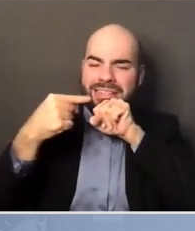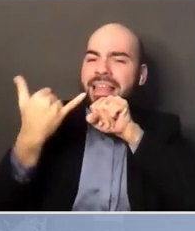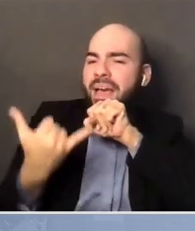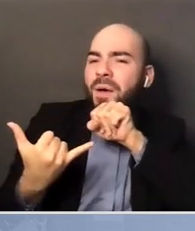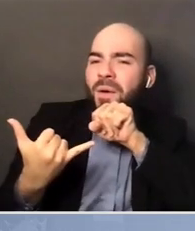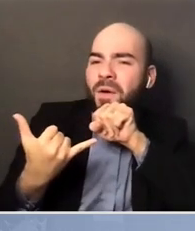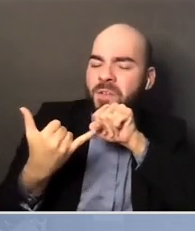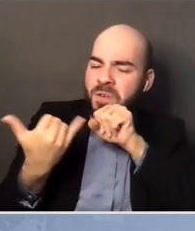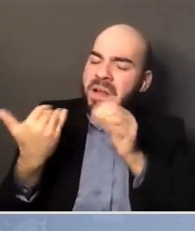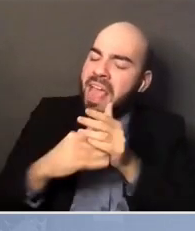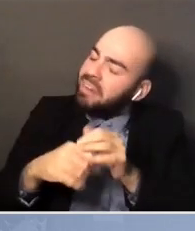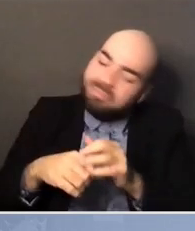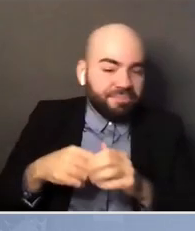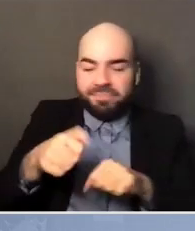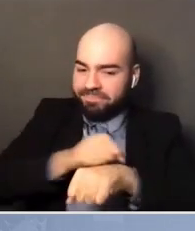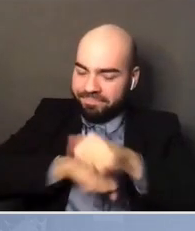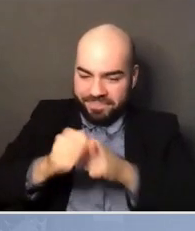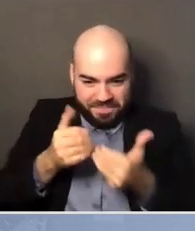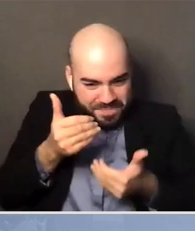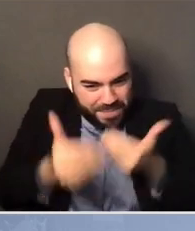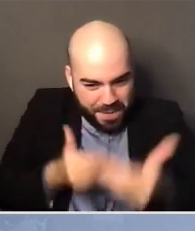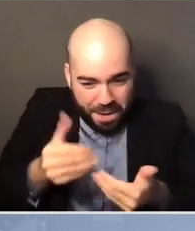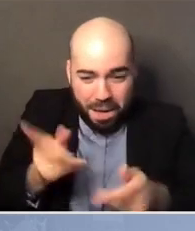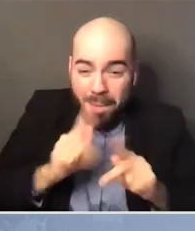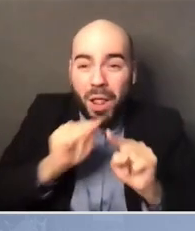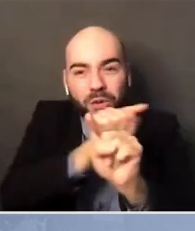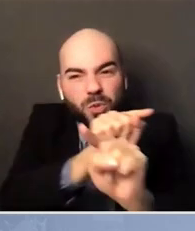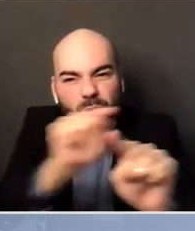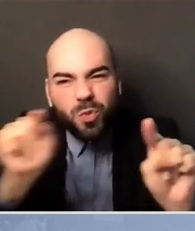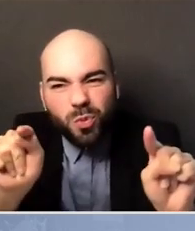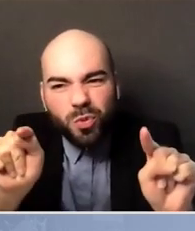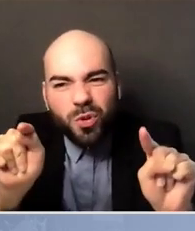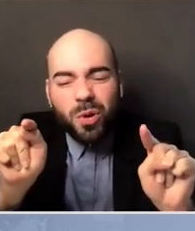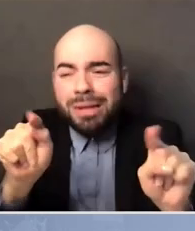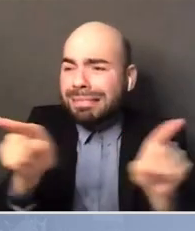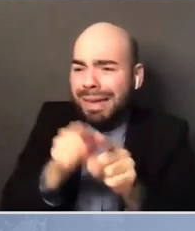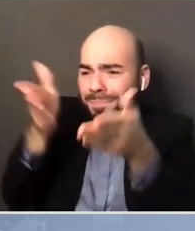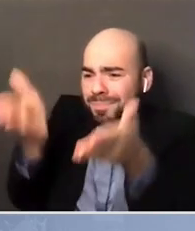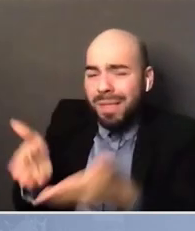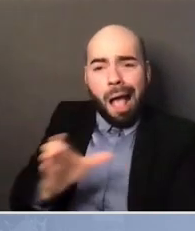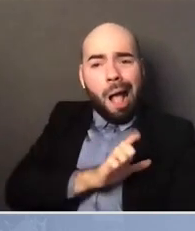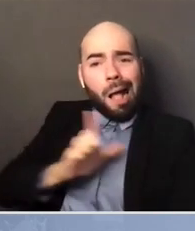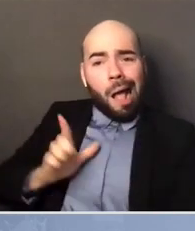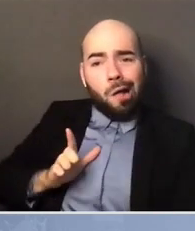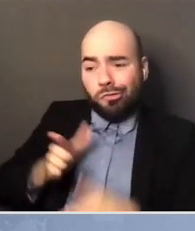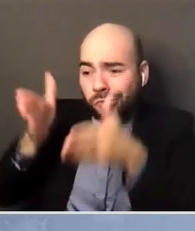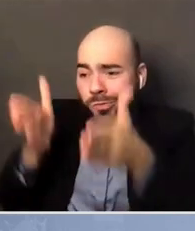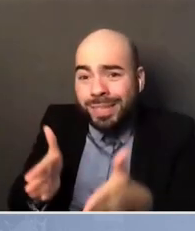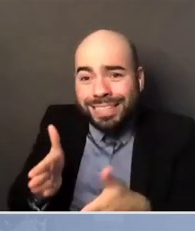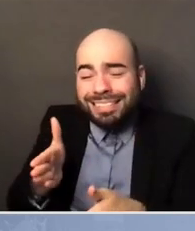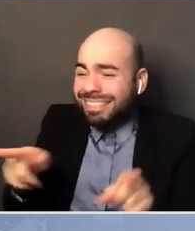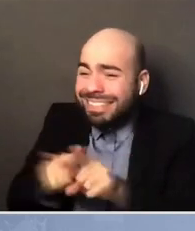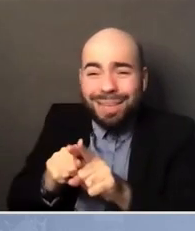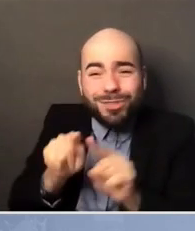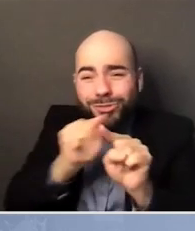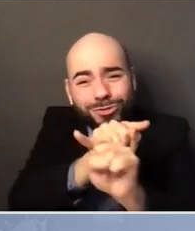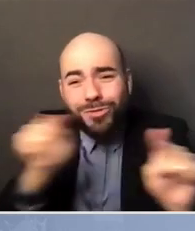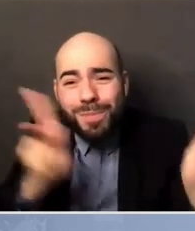People like the councilman. You guys are out there and you're going to push it to the next phase. And then you're not going to get 100% of what we need.